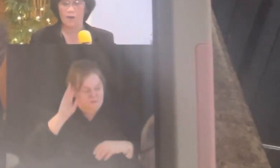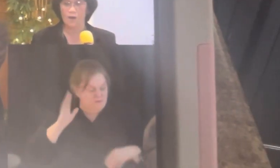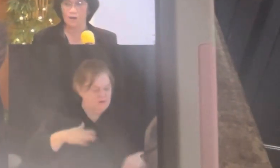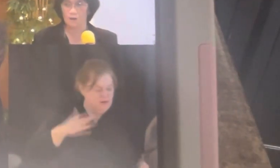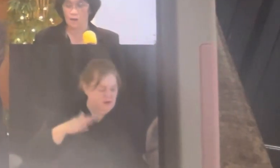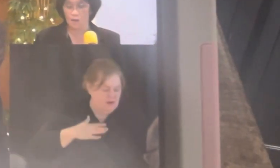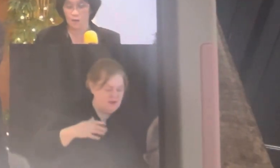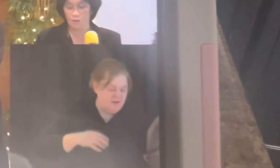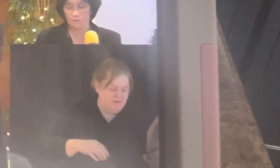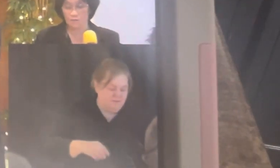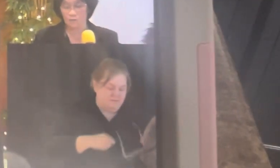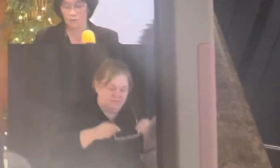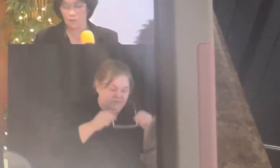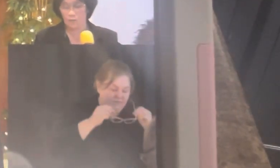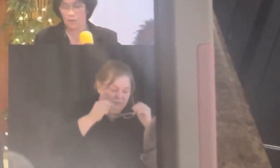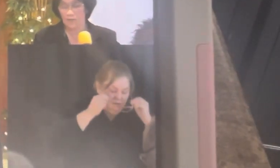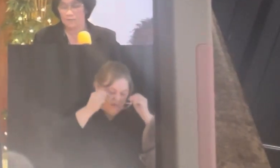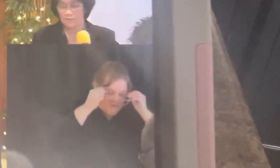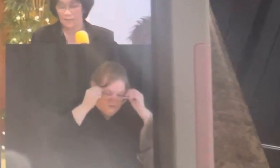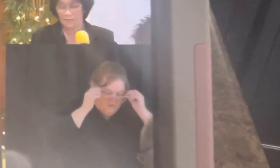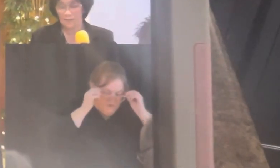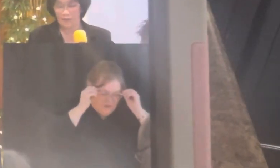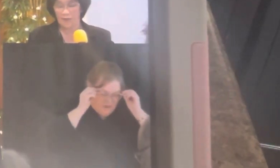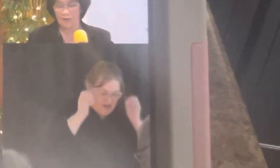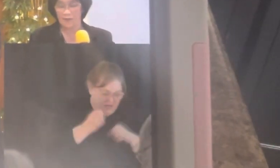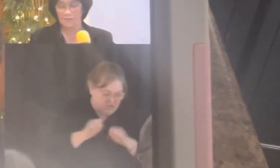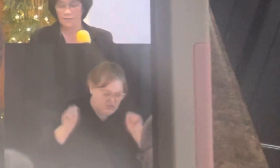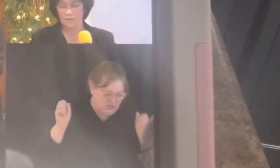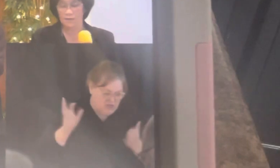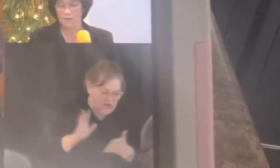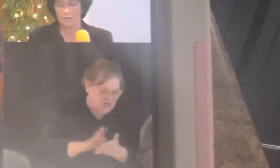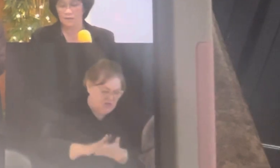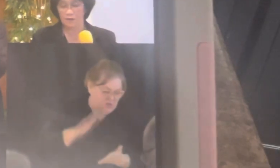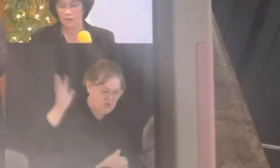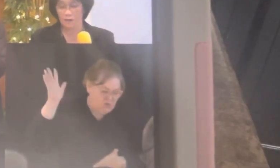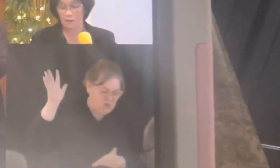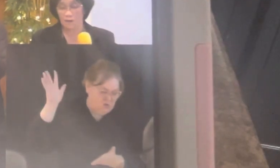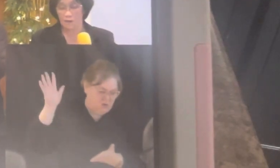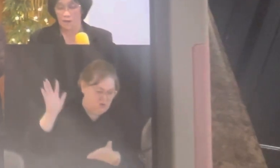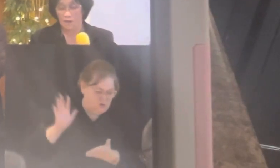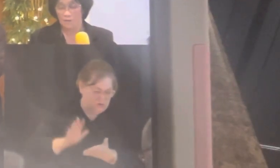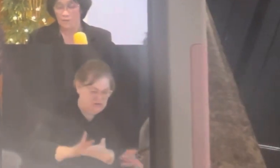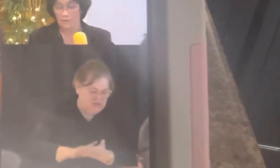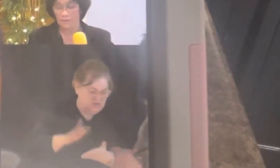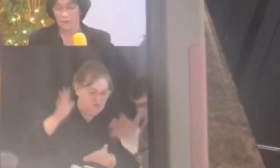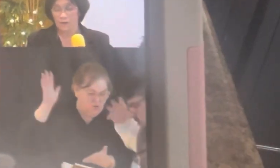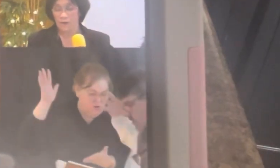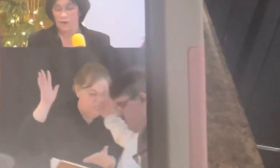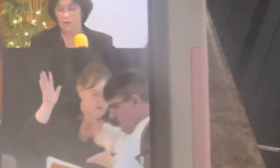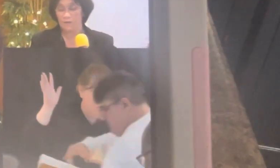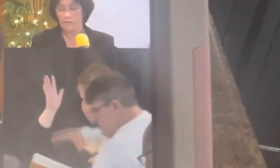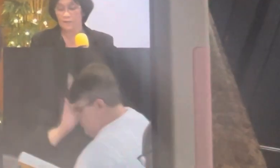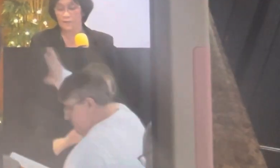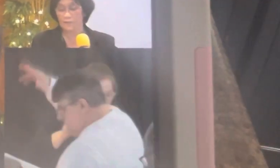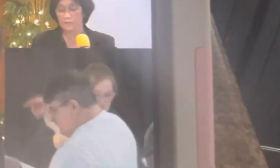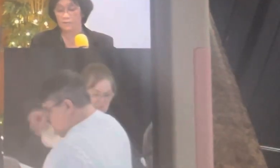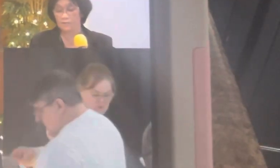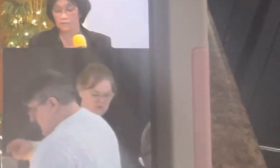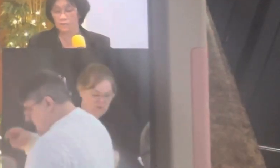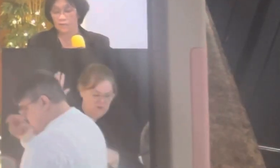joy of all, salvation, glory, glory